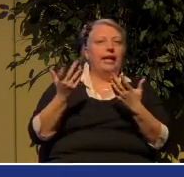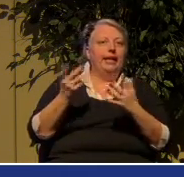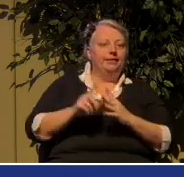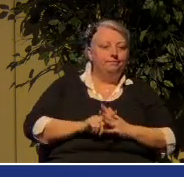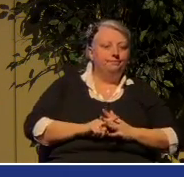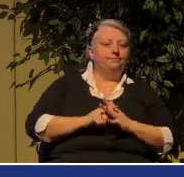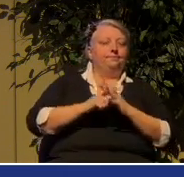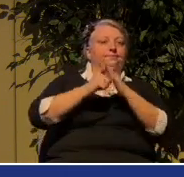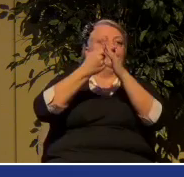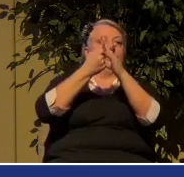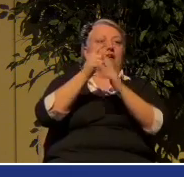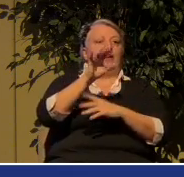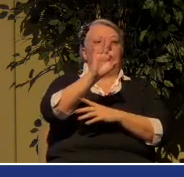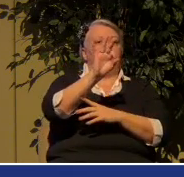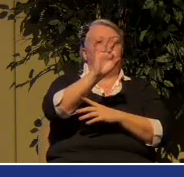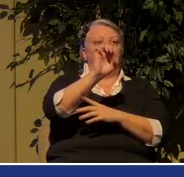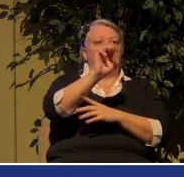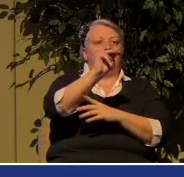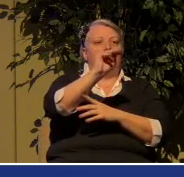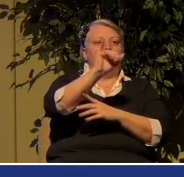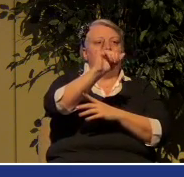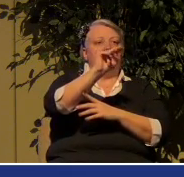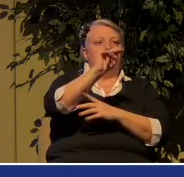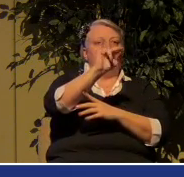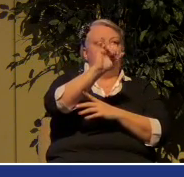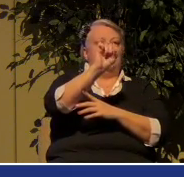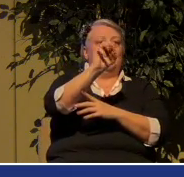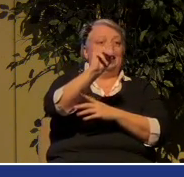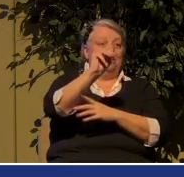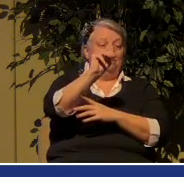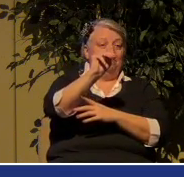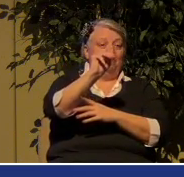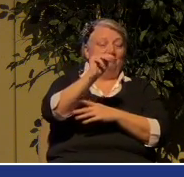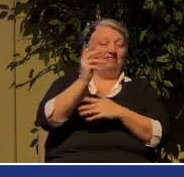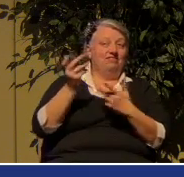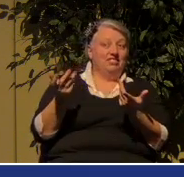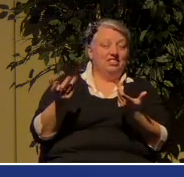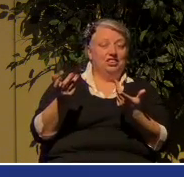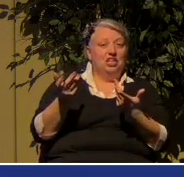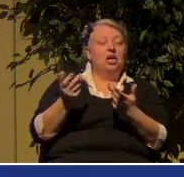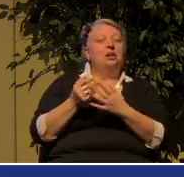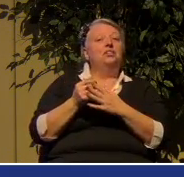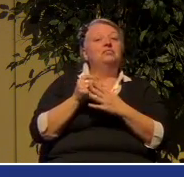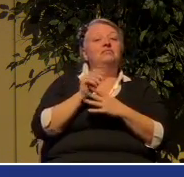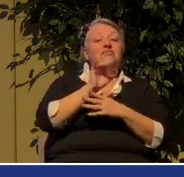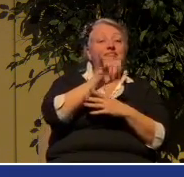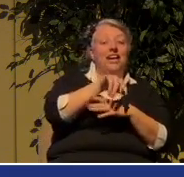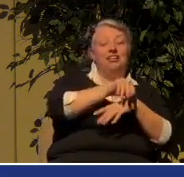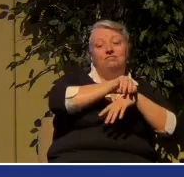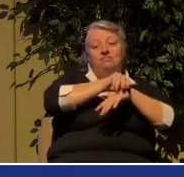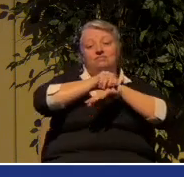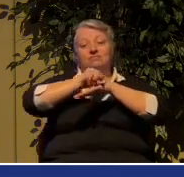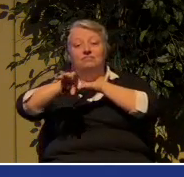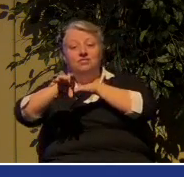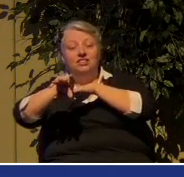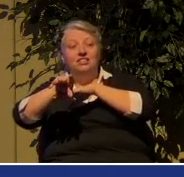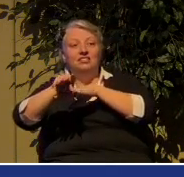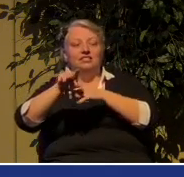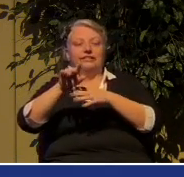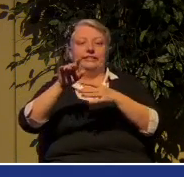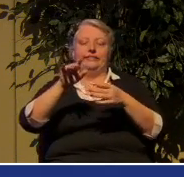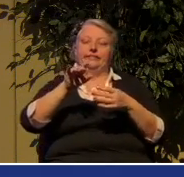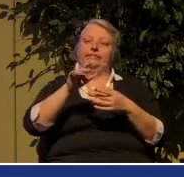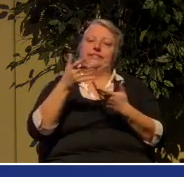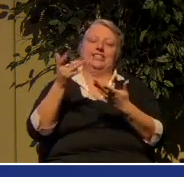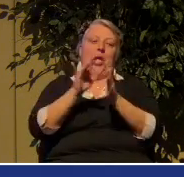in recent decades. And with the rise in feminism comes a reinterpretation of